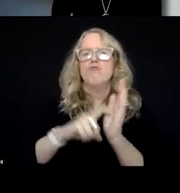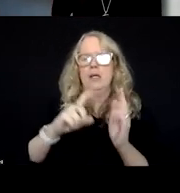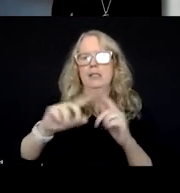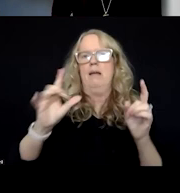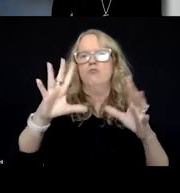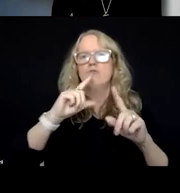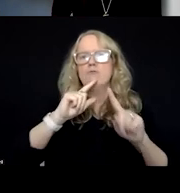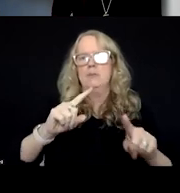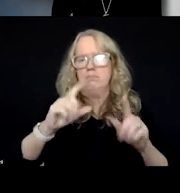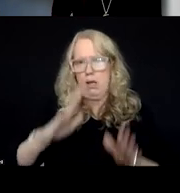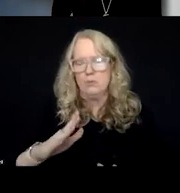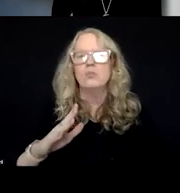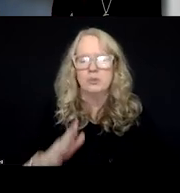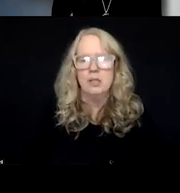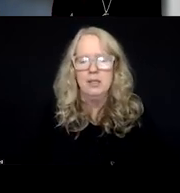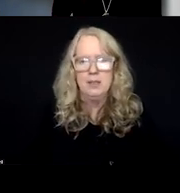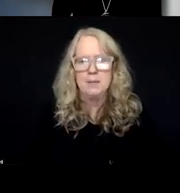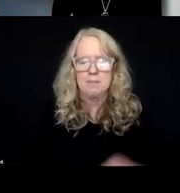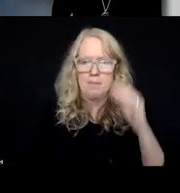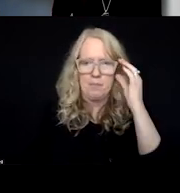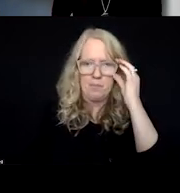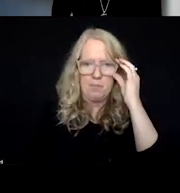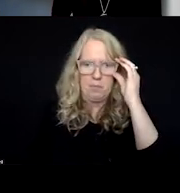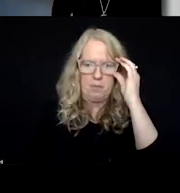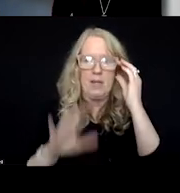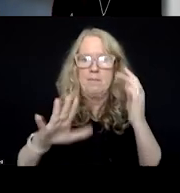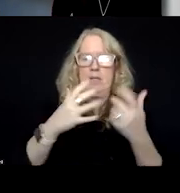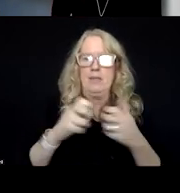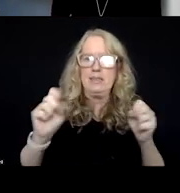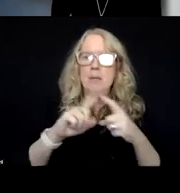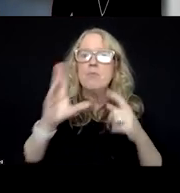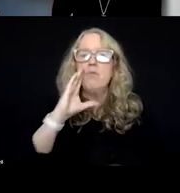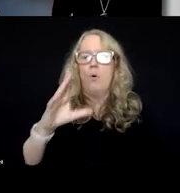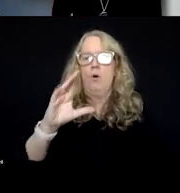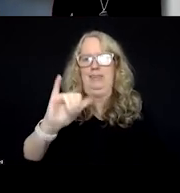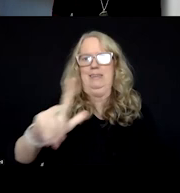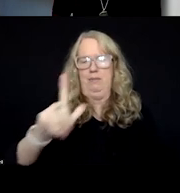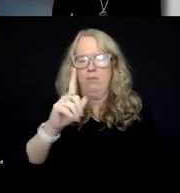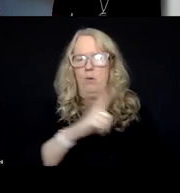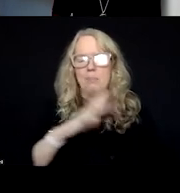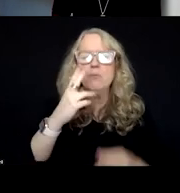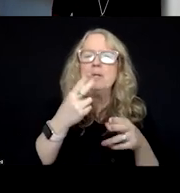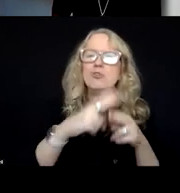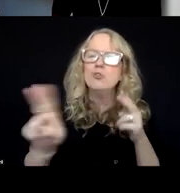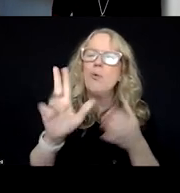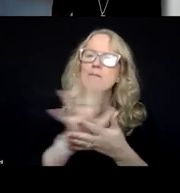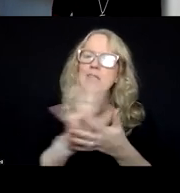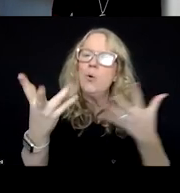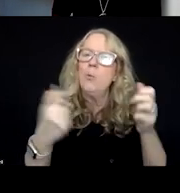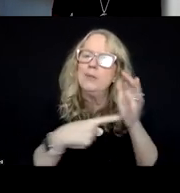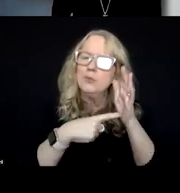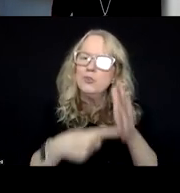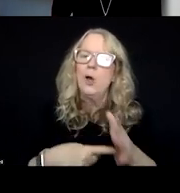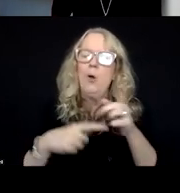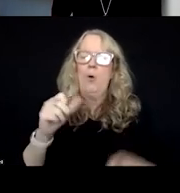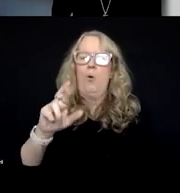responders and the need to safeguard them from civil liability. So we have a short video to share of Representative